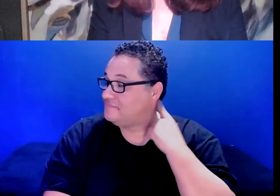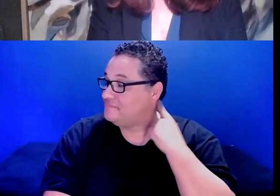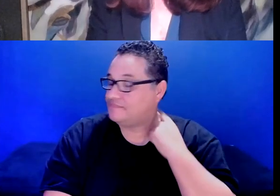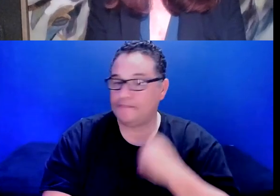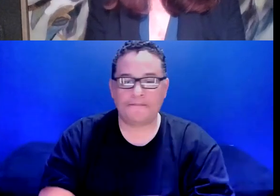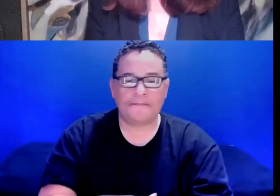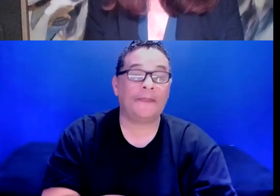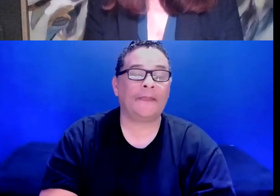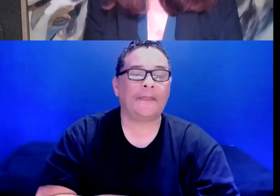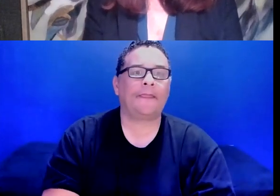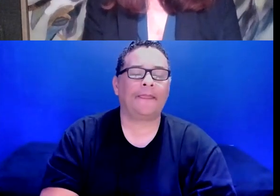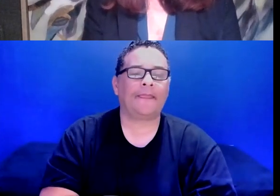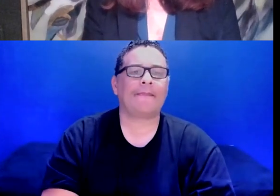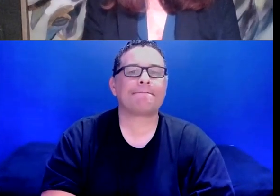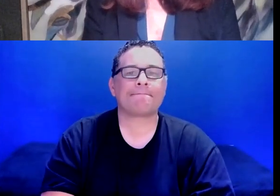Okay.